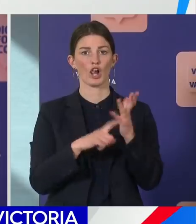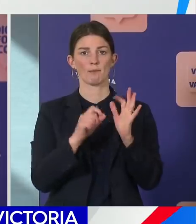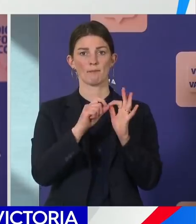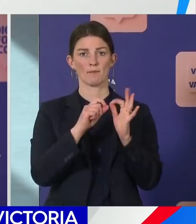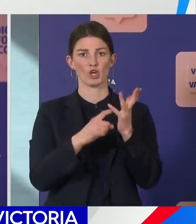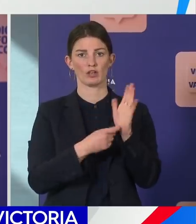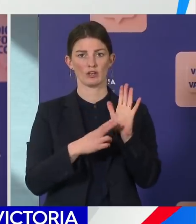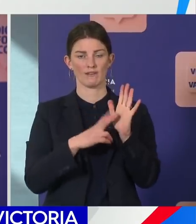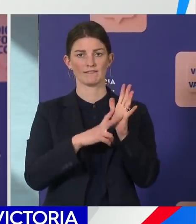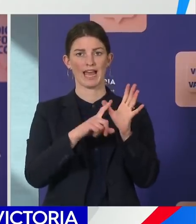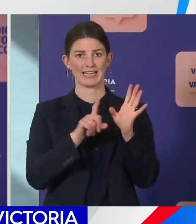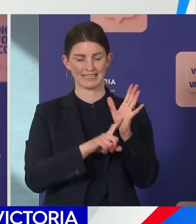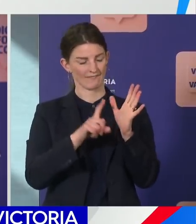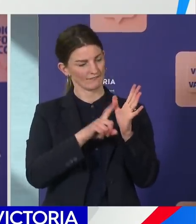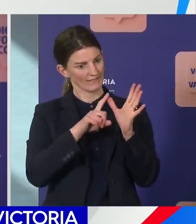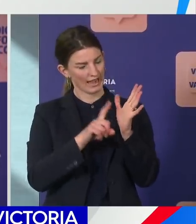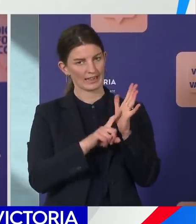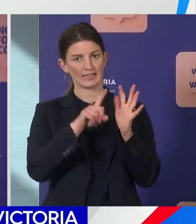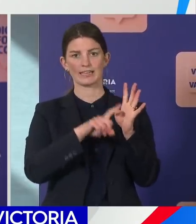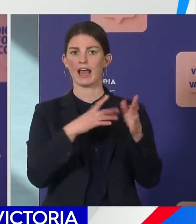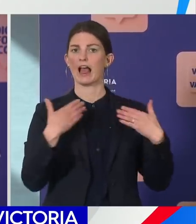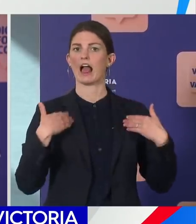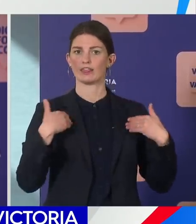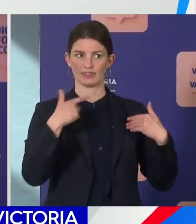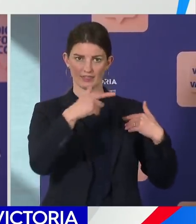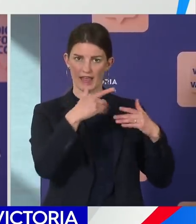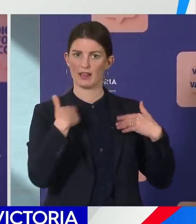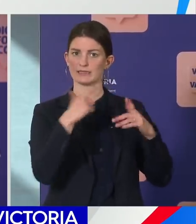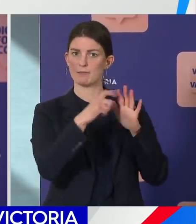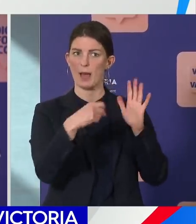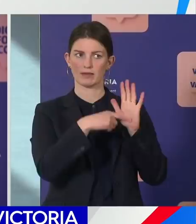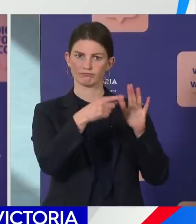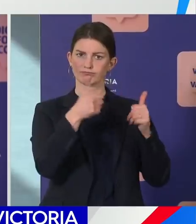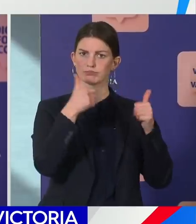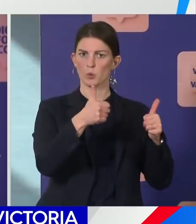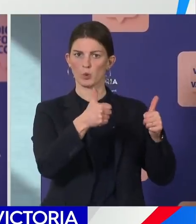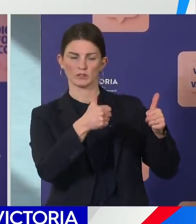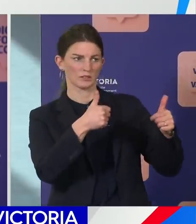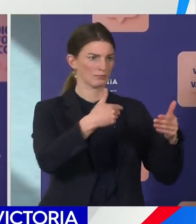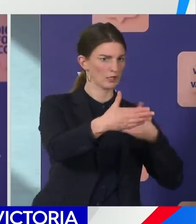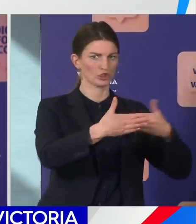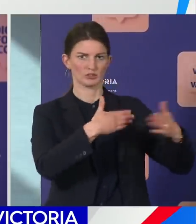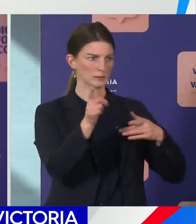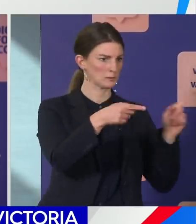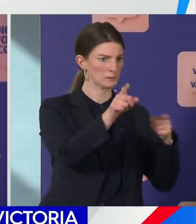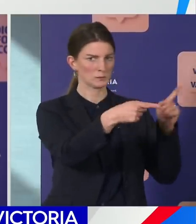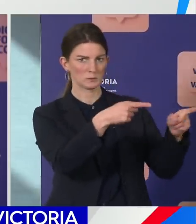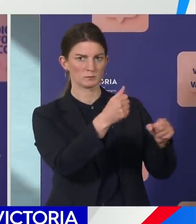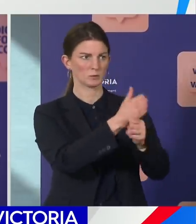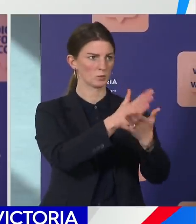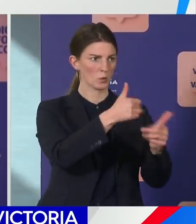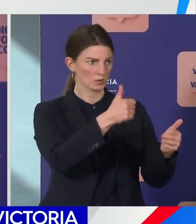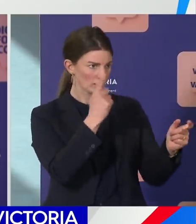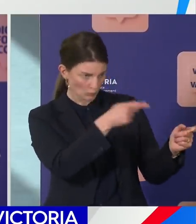public health unit are leading the charge there with their great work in contact tracing and testing. And we've seen the community